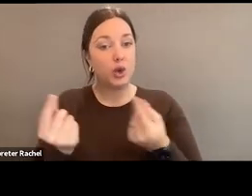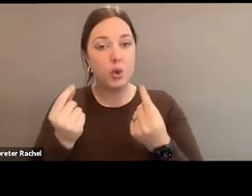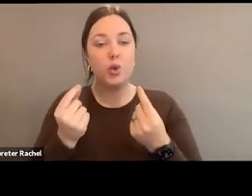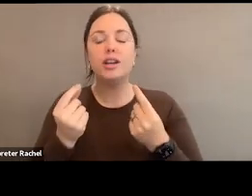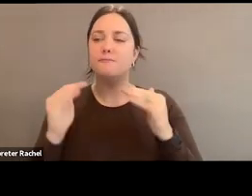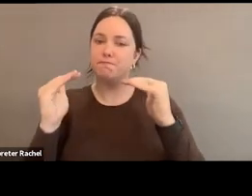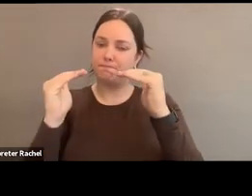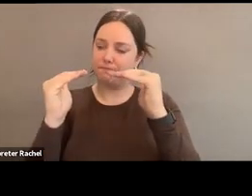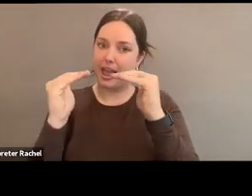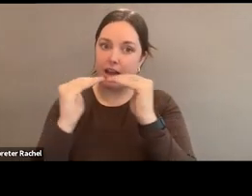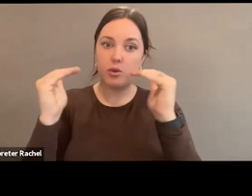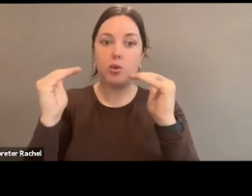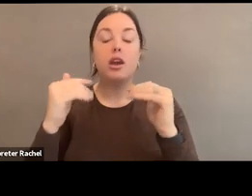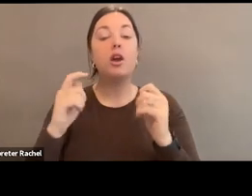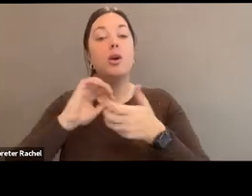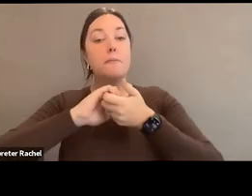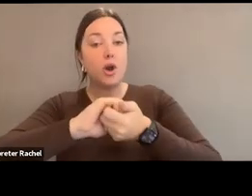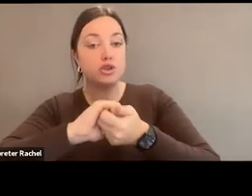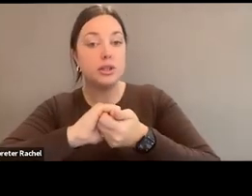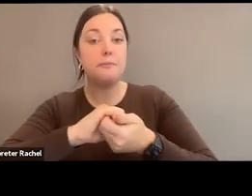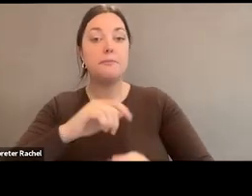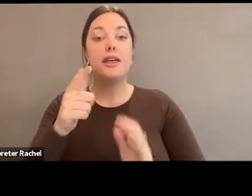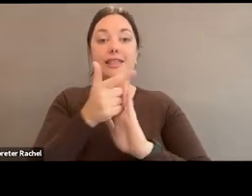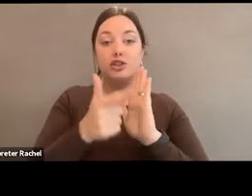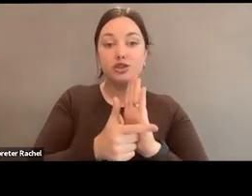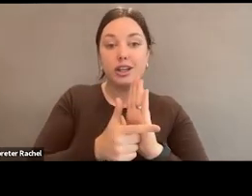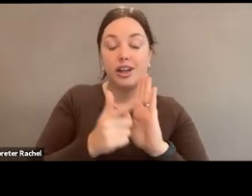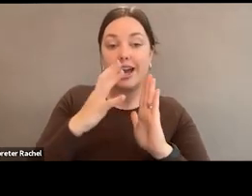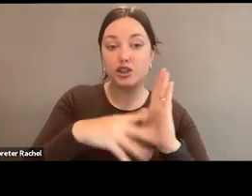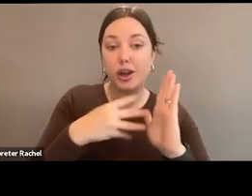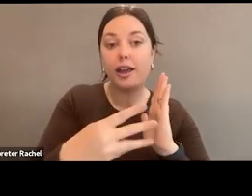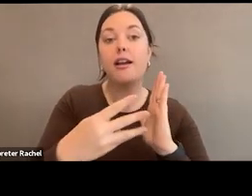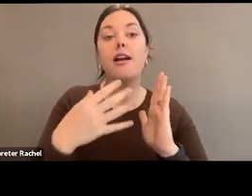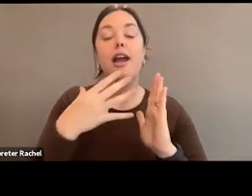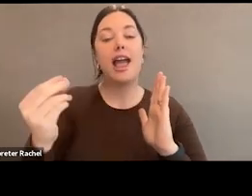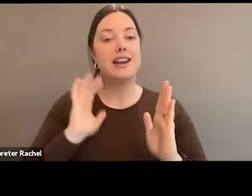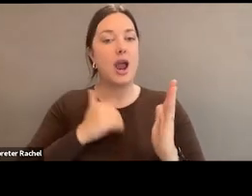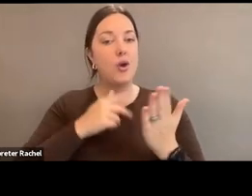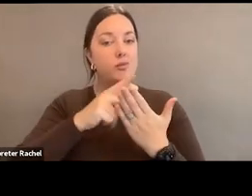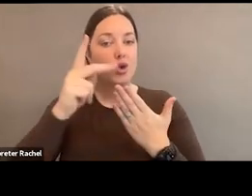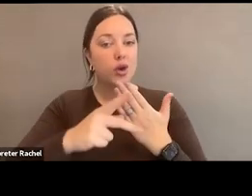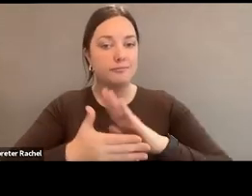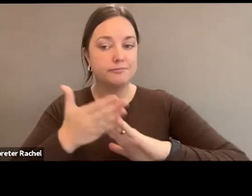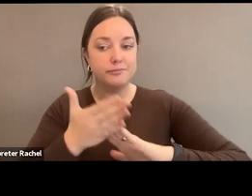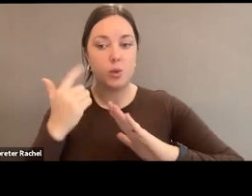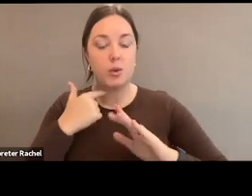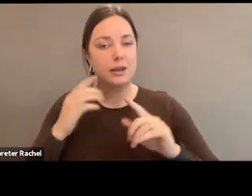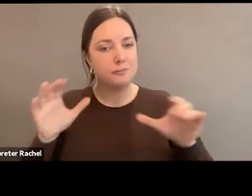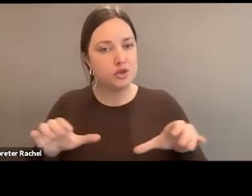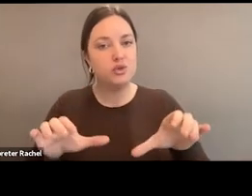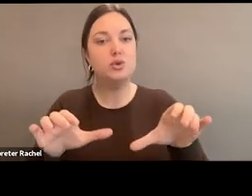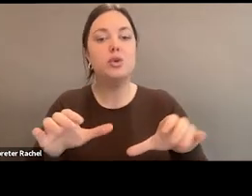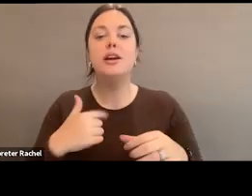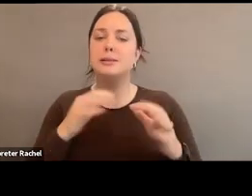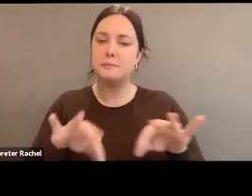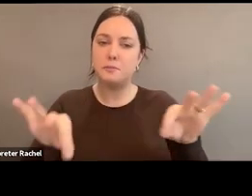advocacy through partnerships, legislative agenda, and also the programmatics that we'll be pursuing. Very, very key point as